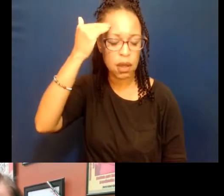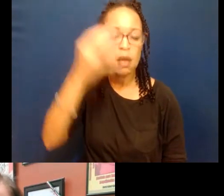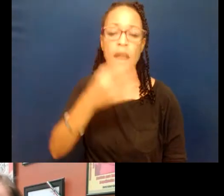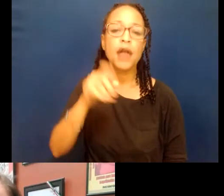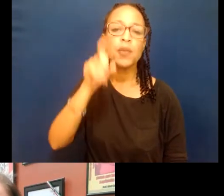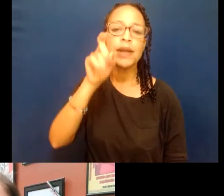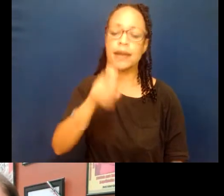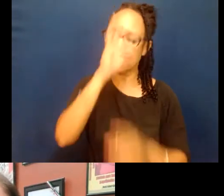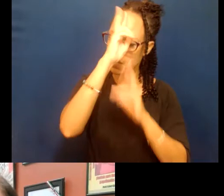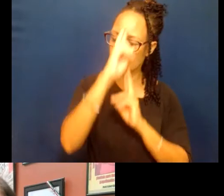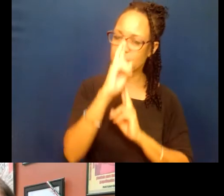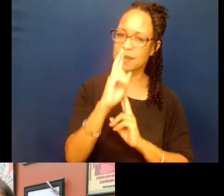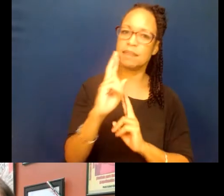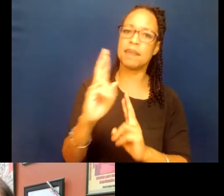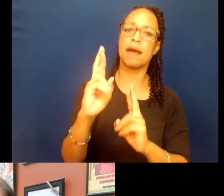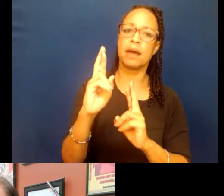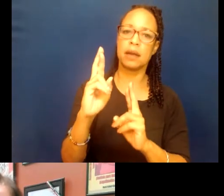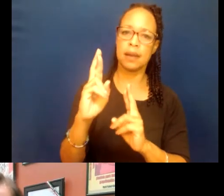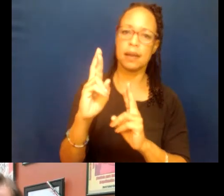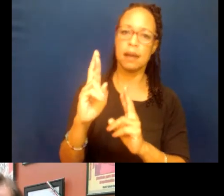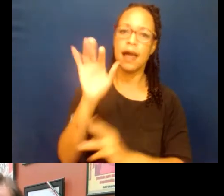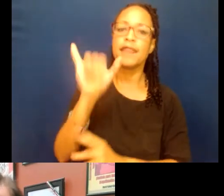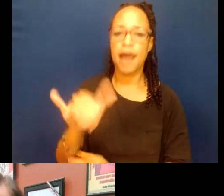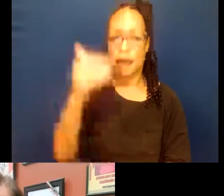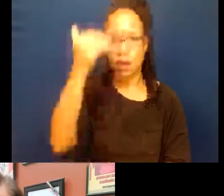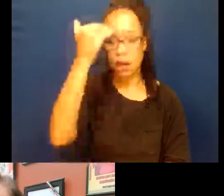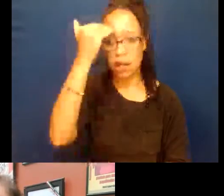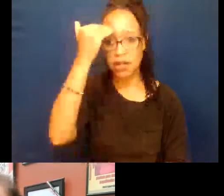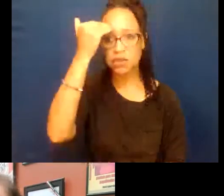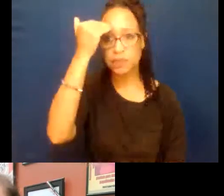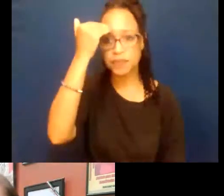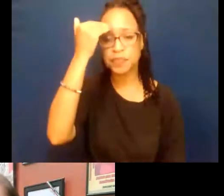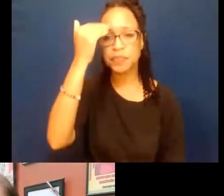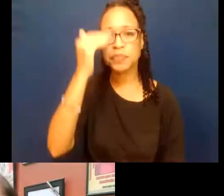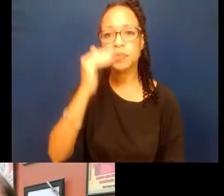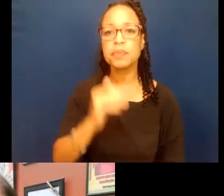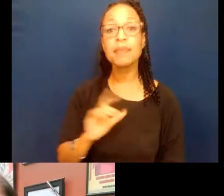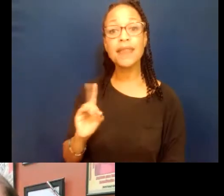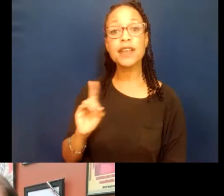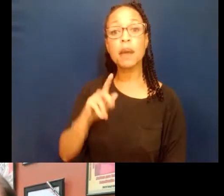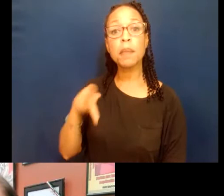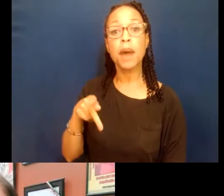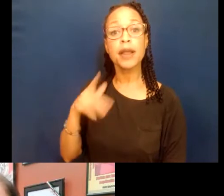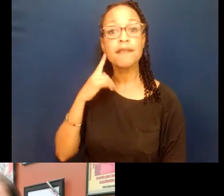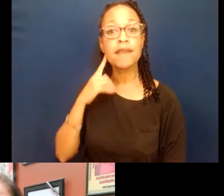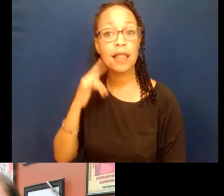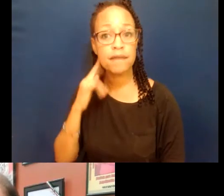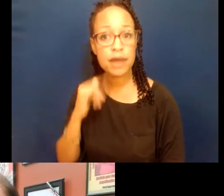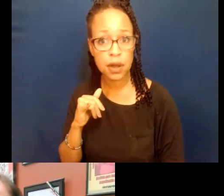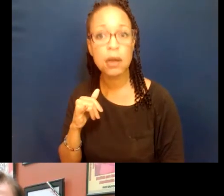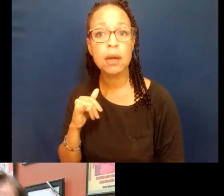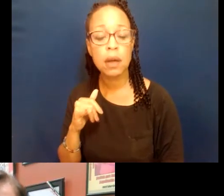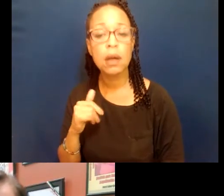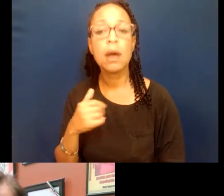conocimiento político. So, how does the Democratic Party of California make inroads, more